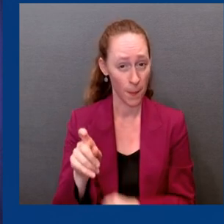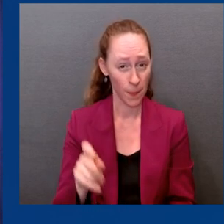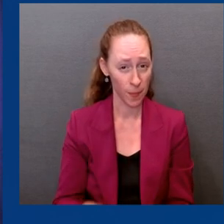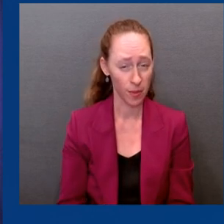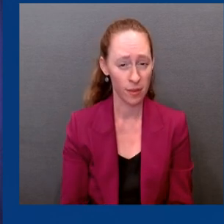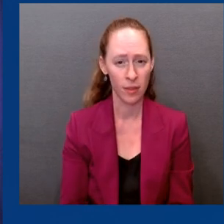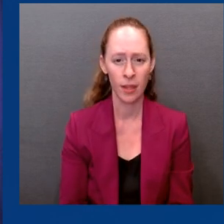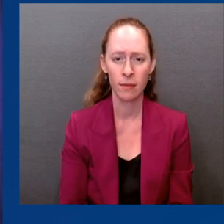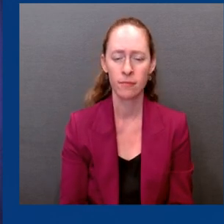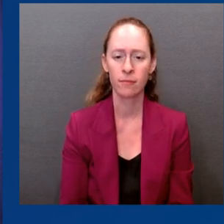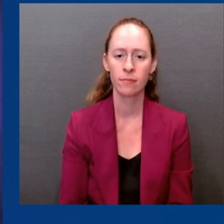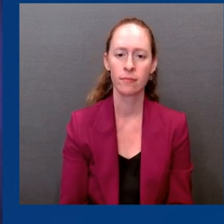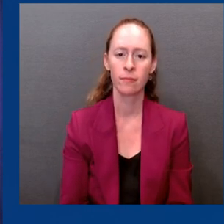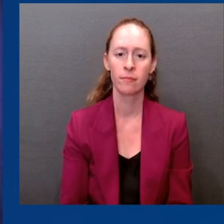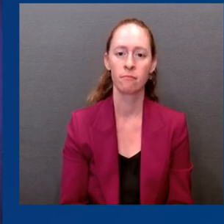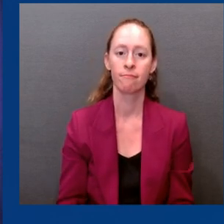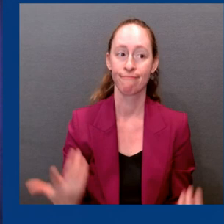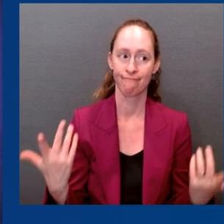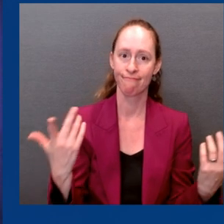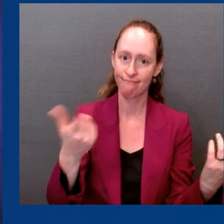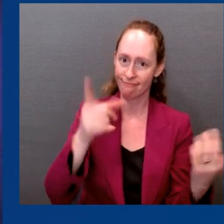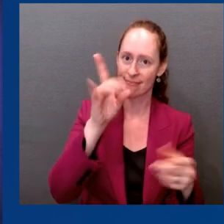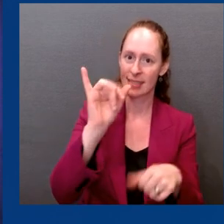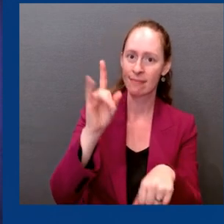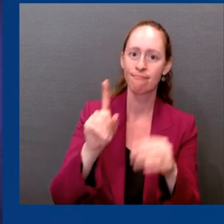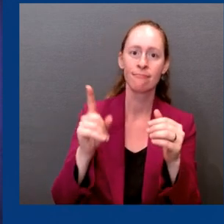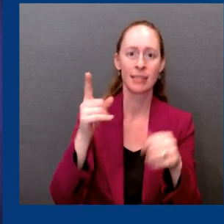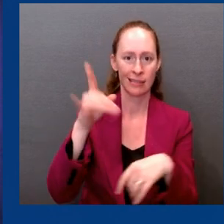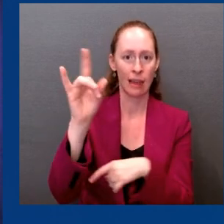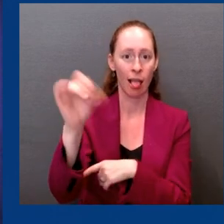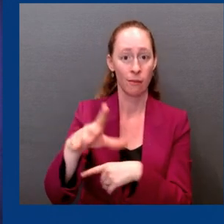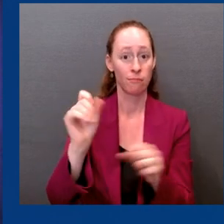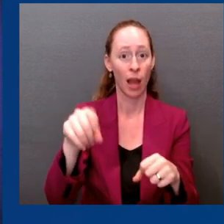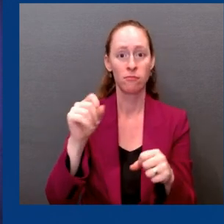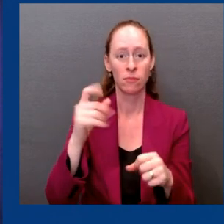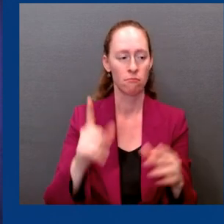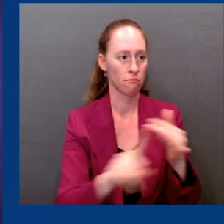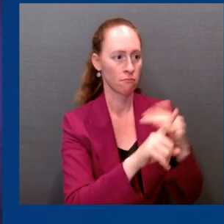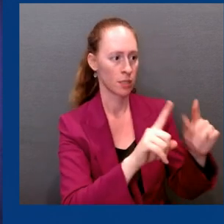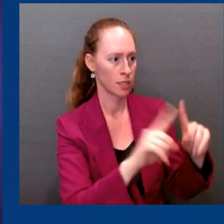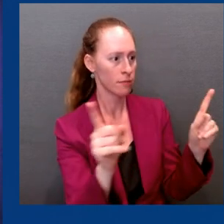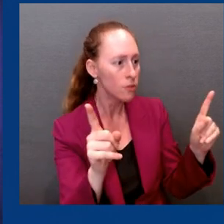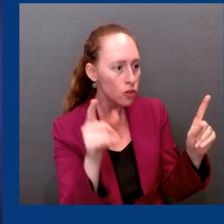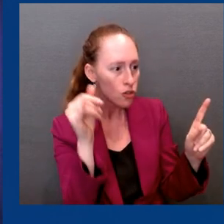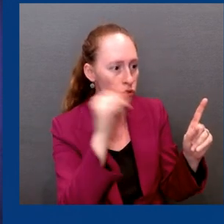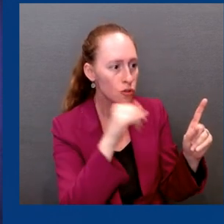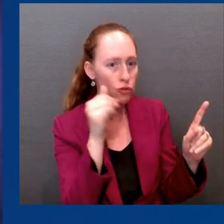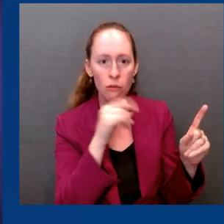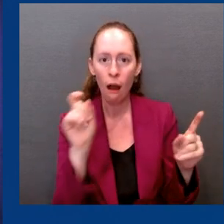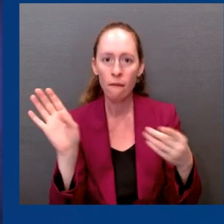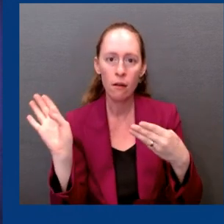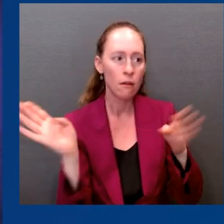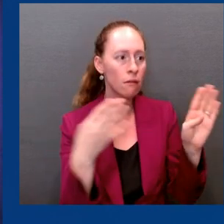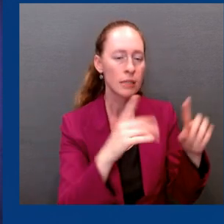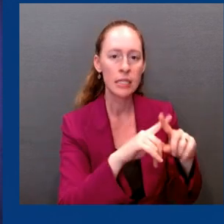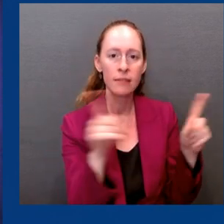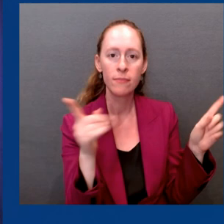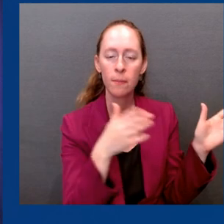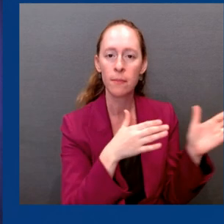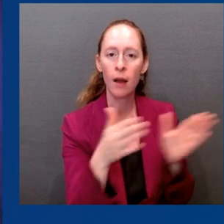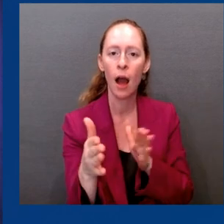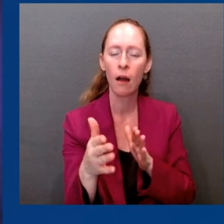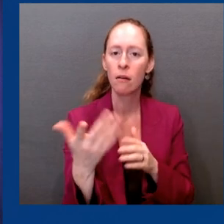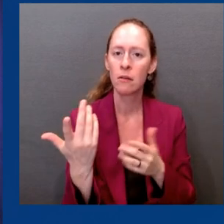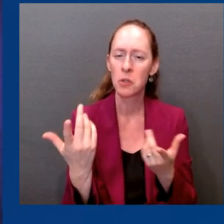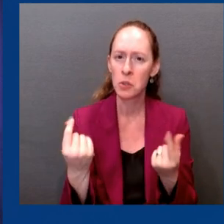this virus and what it can develop into at any given time? Yeah, let me start, and then I'd love it if,